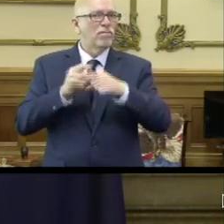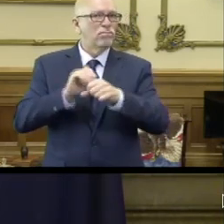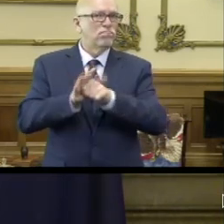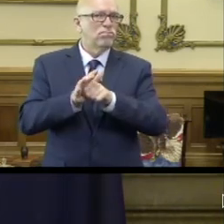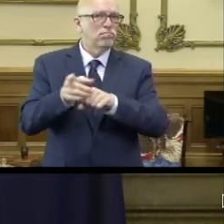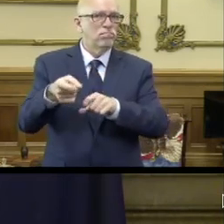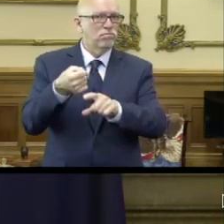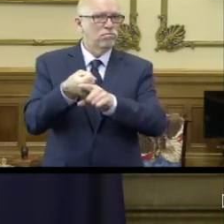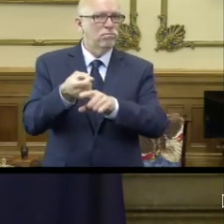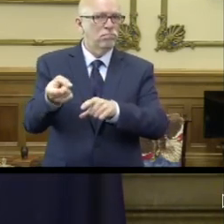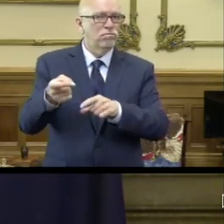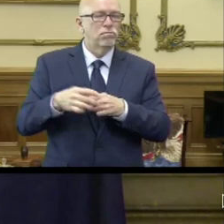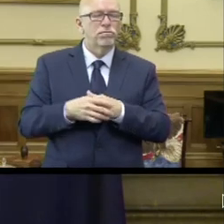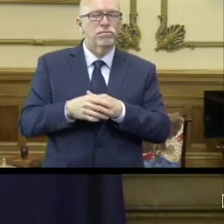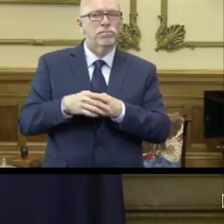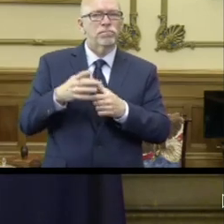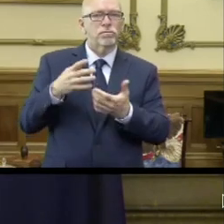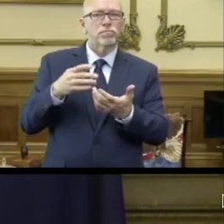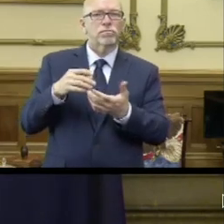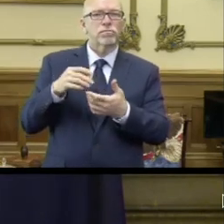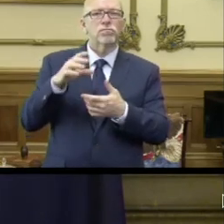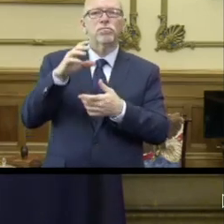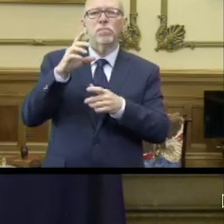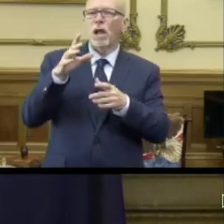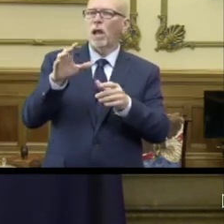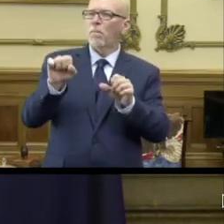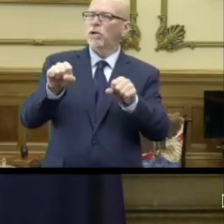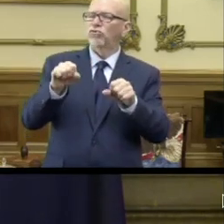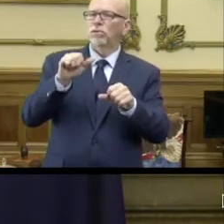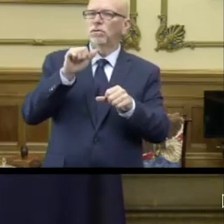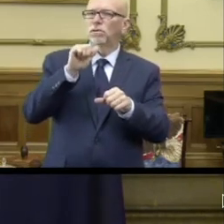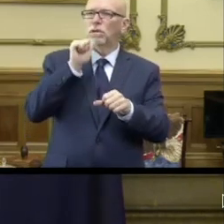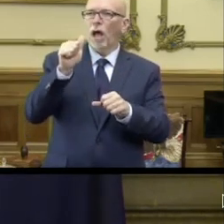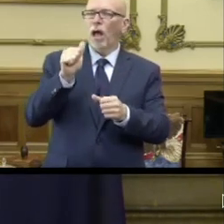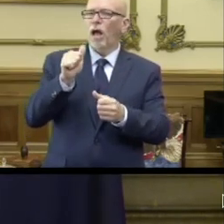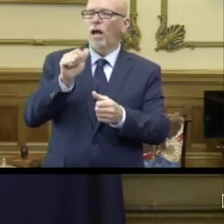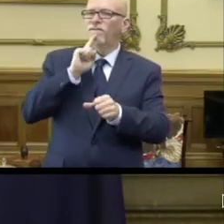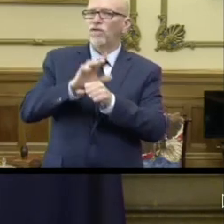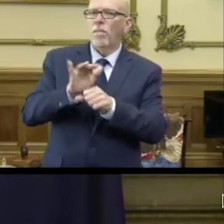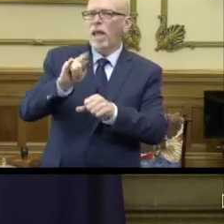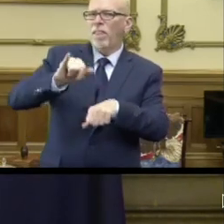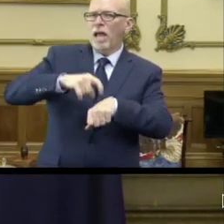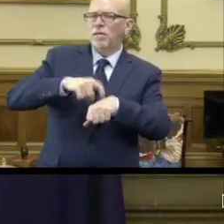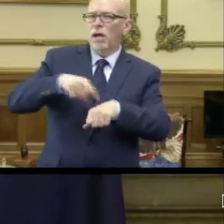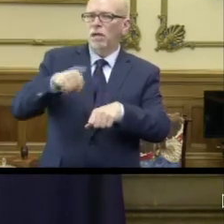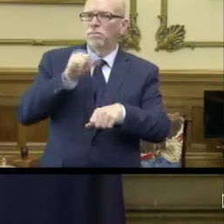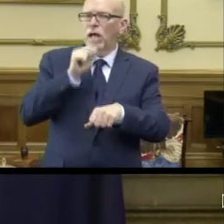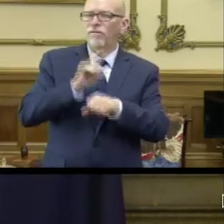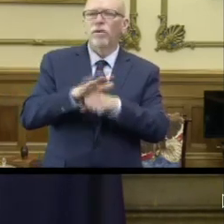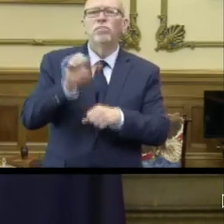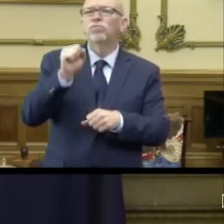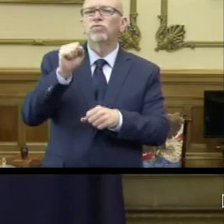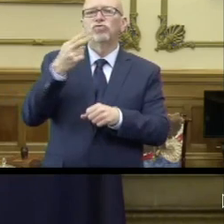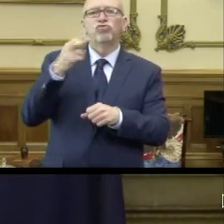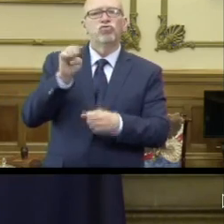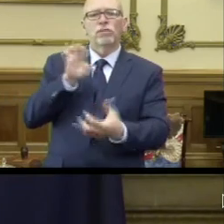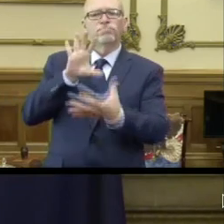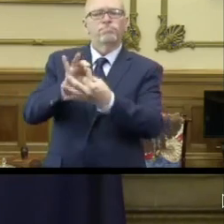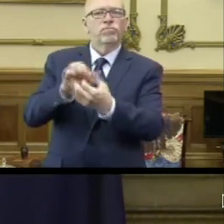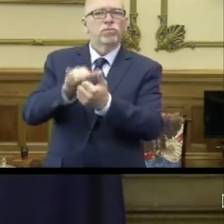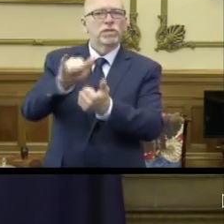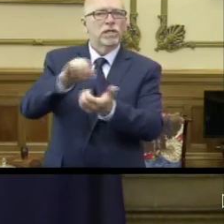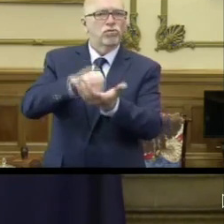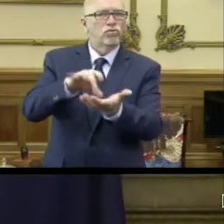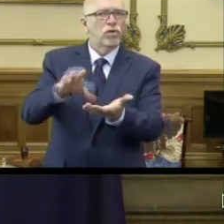the coronavirus, COVID-19, potentially at one point. And she got connected to that student and to the